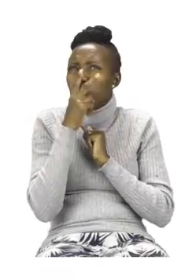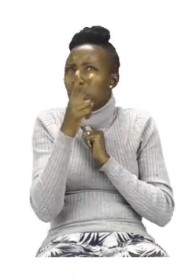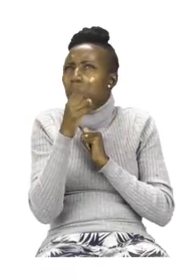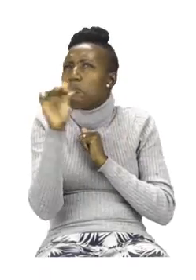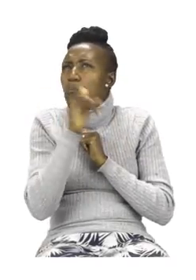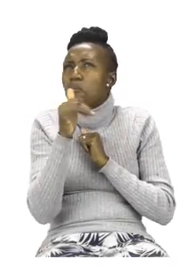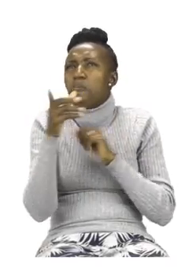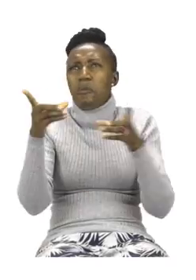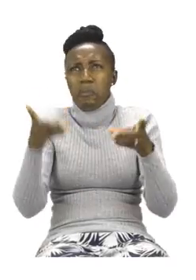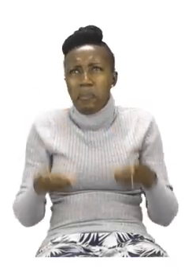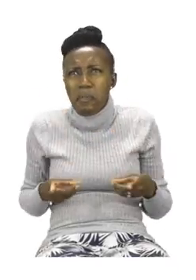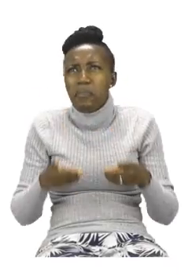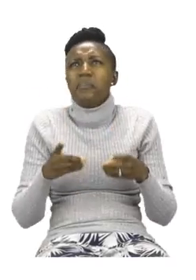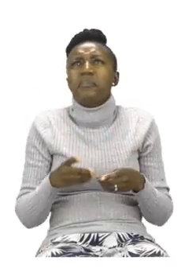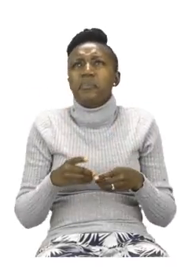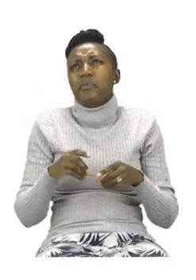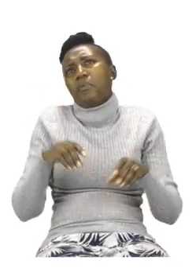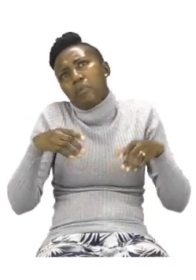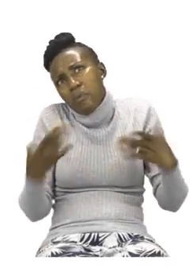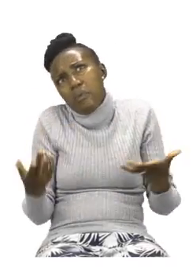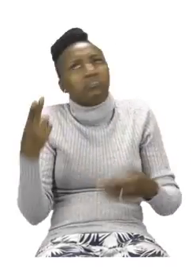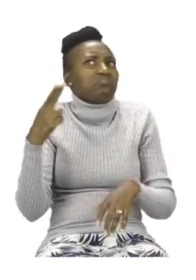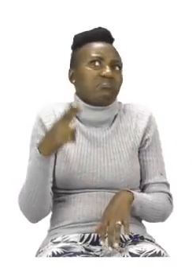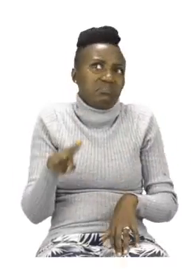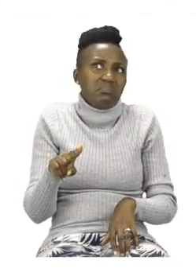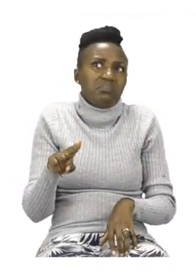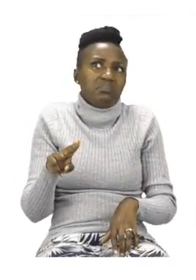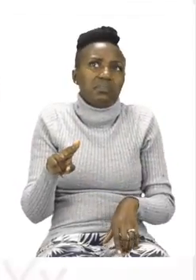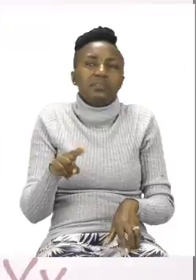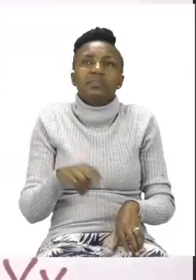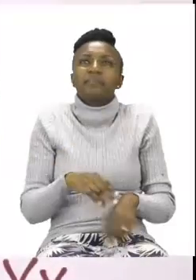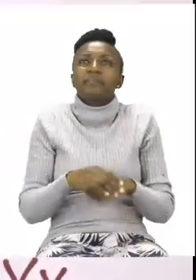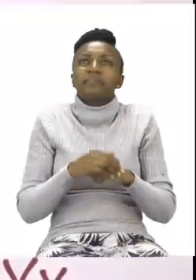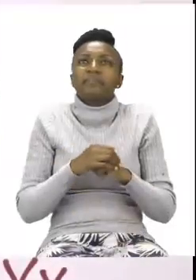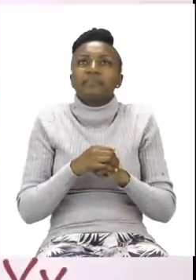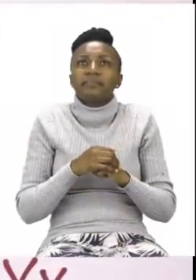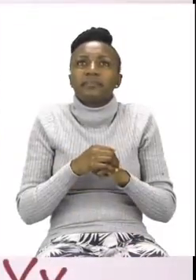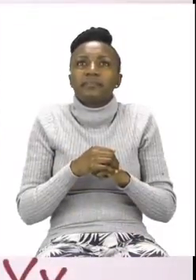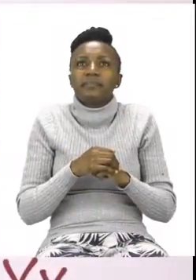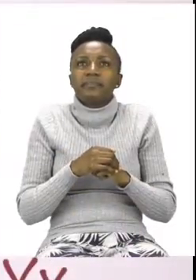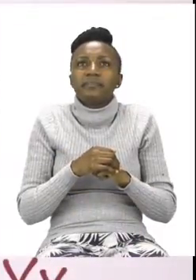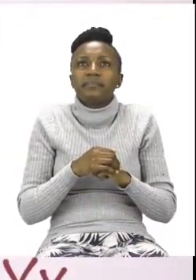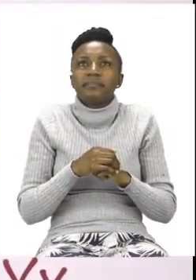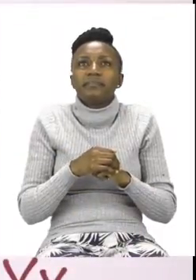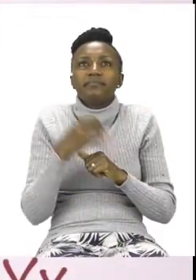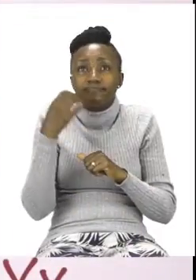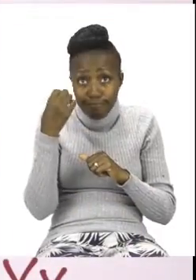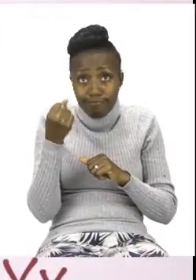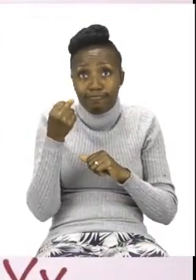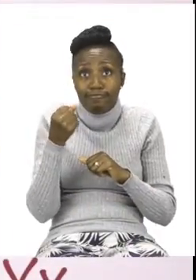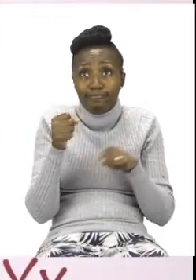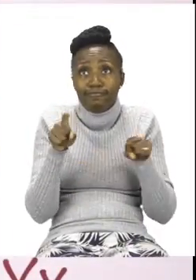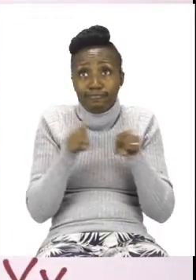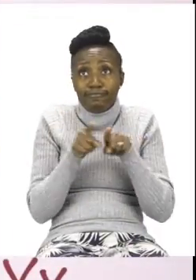or not it is dangerous. Let's take a look at the board. So I have the same paper as